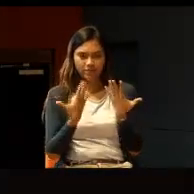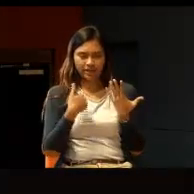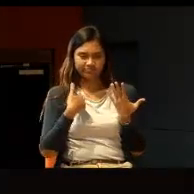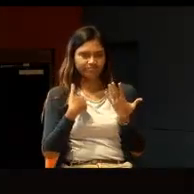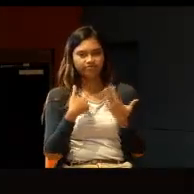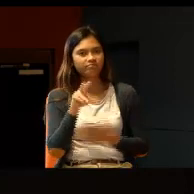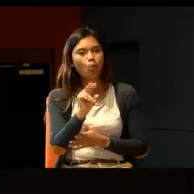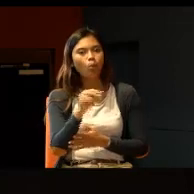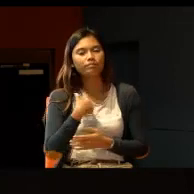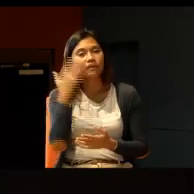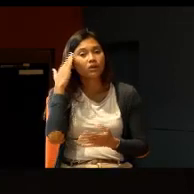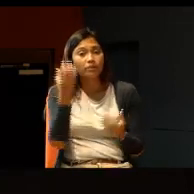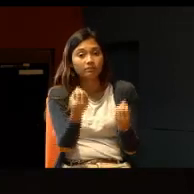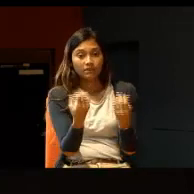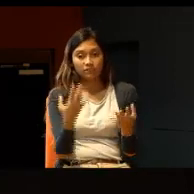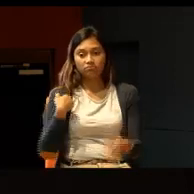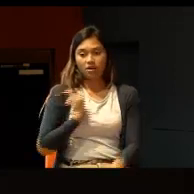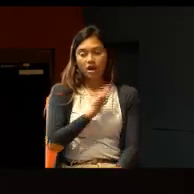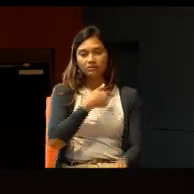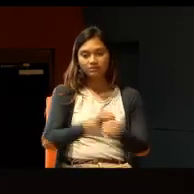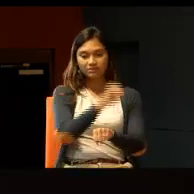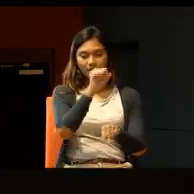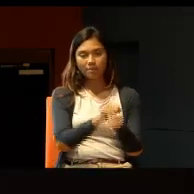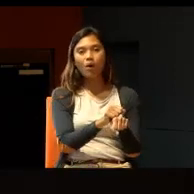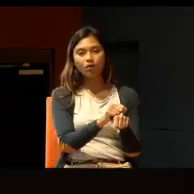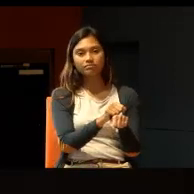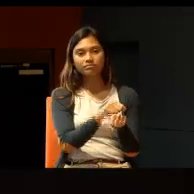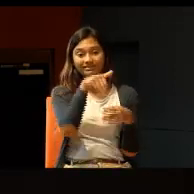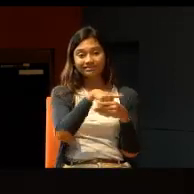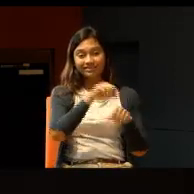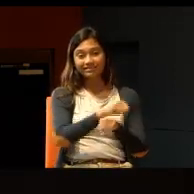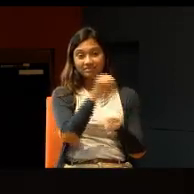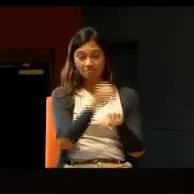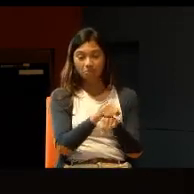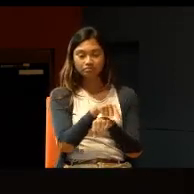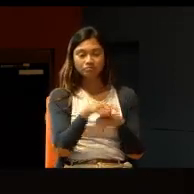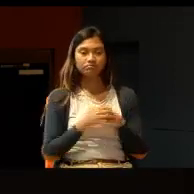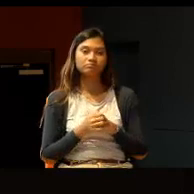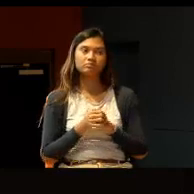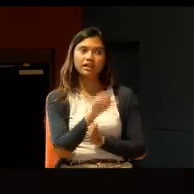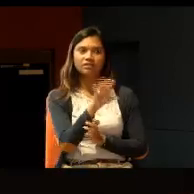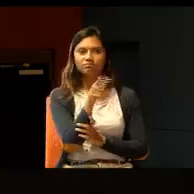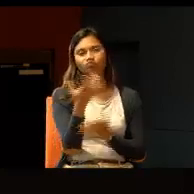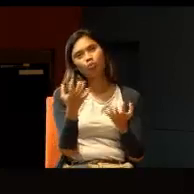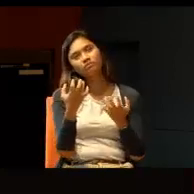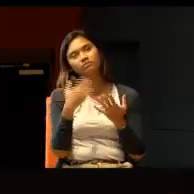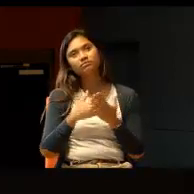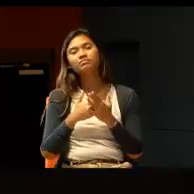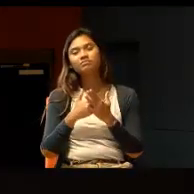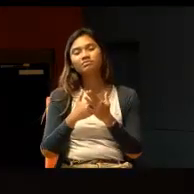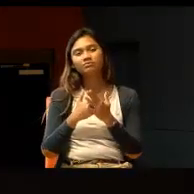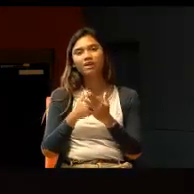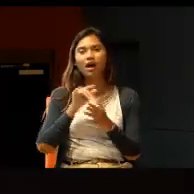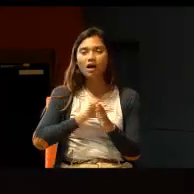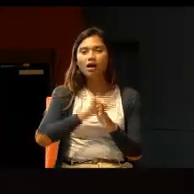I know for many of us in Singapore, if you intend to spend one year overseas